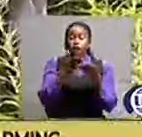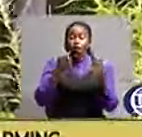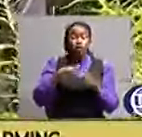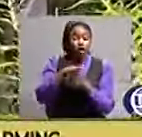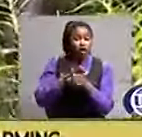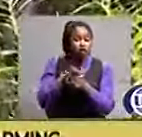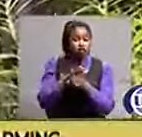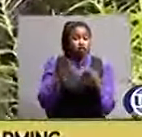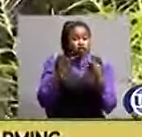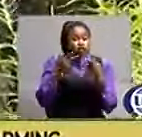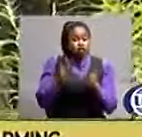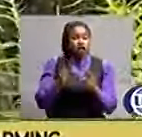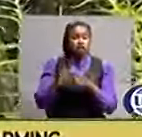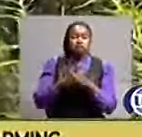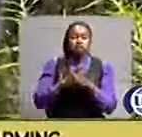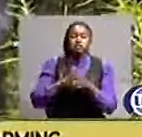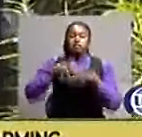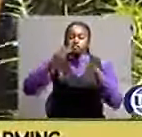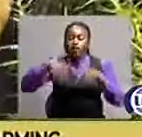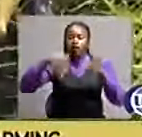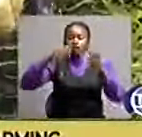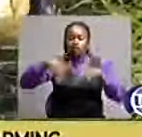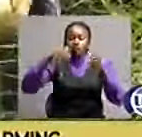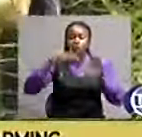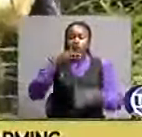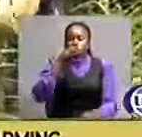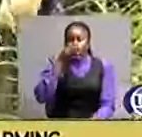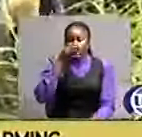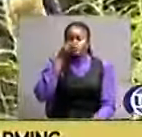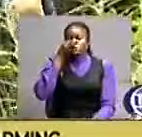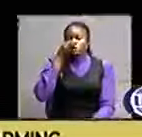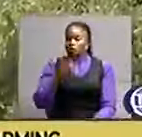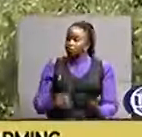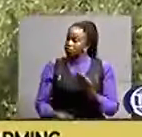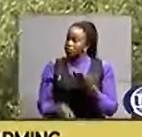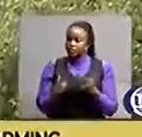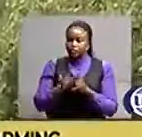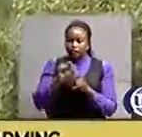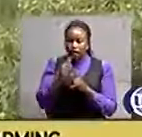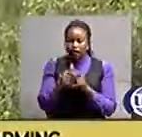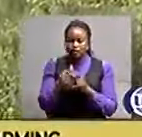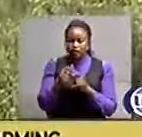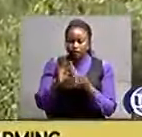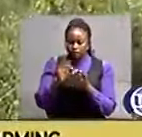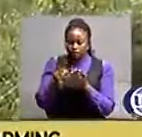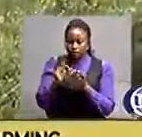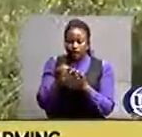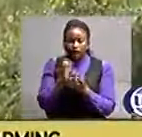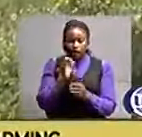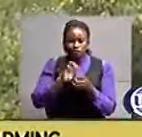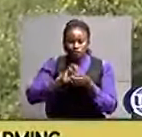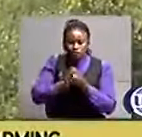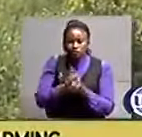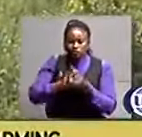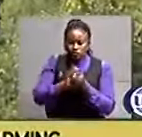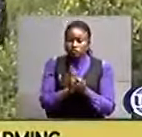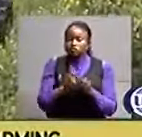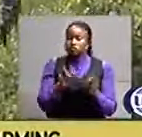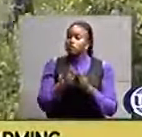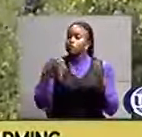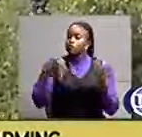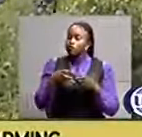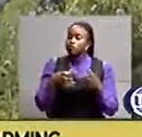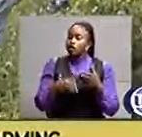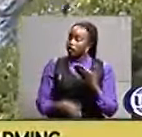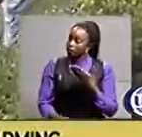already deep in the business of growing marijuana and my rungi however six of the farmers were found sealed in queen